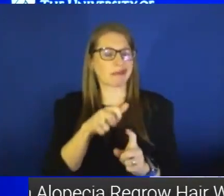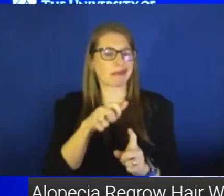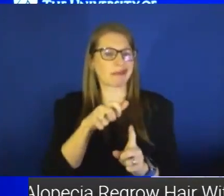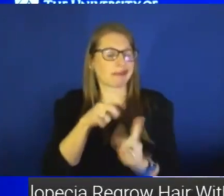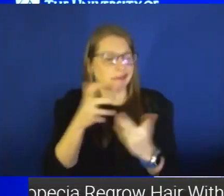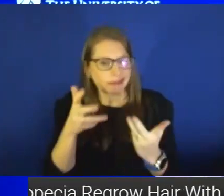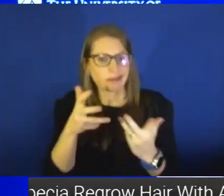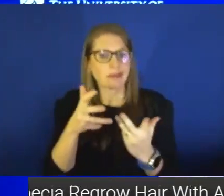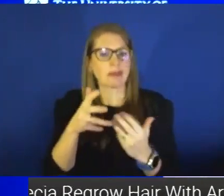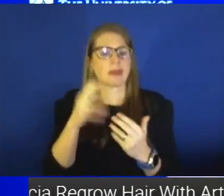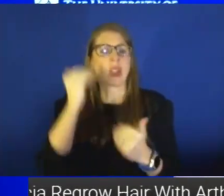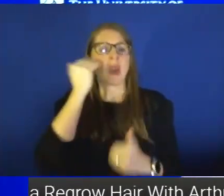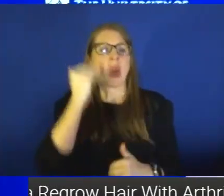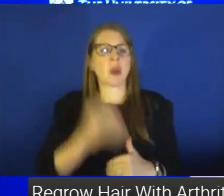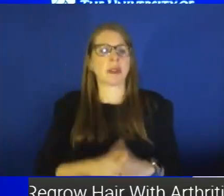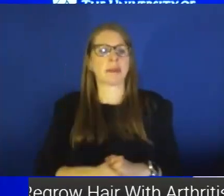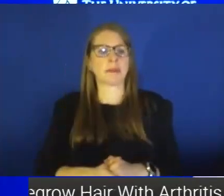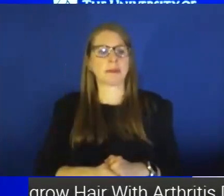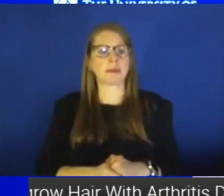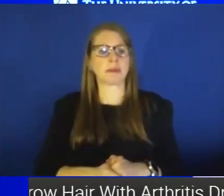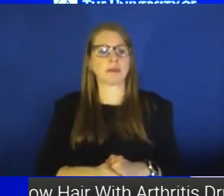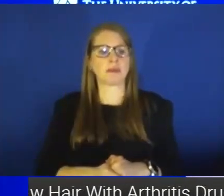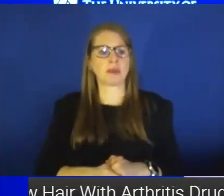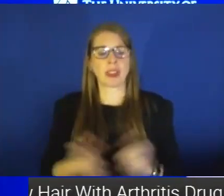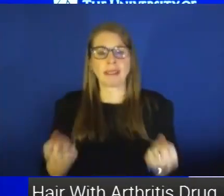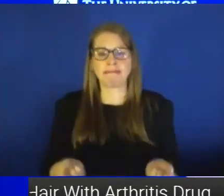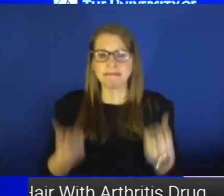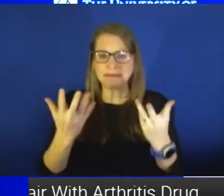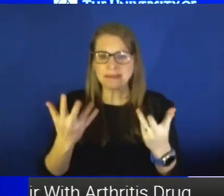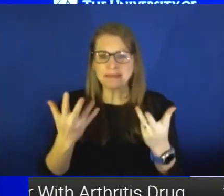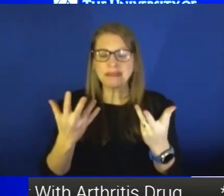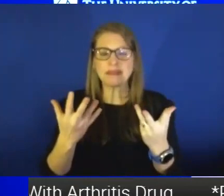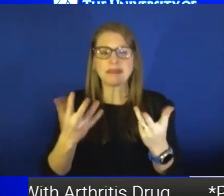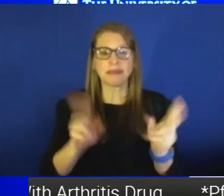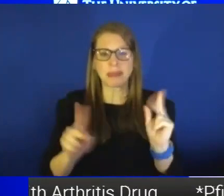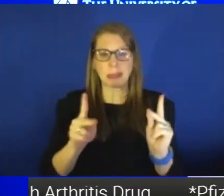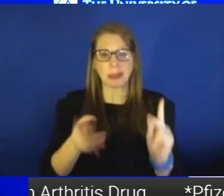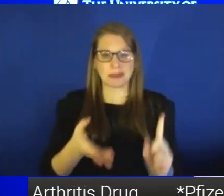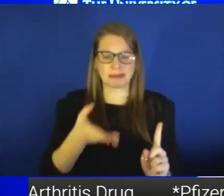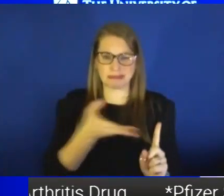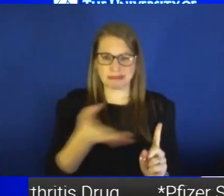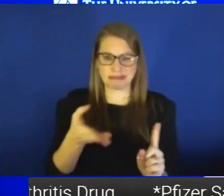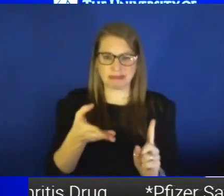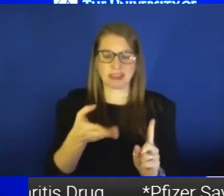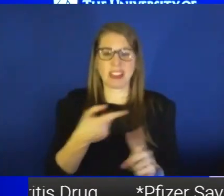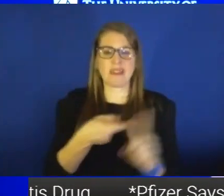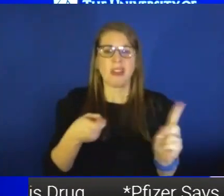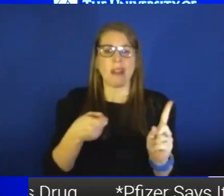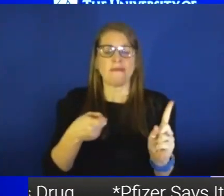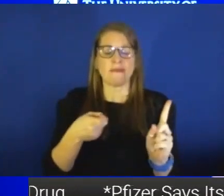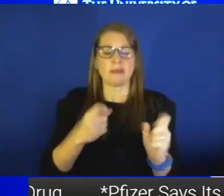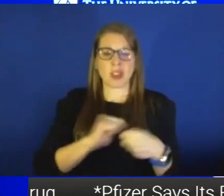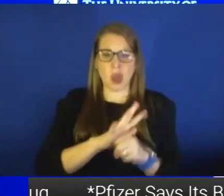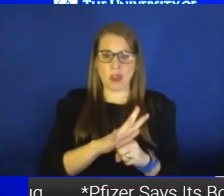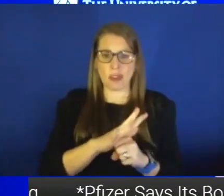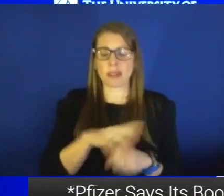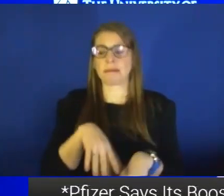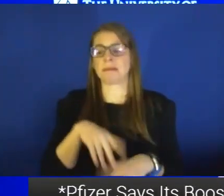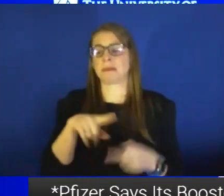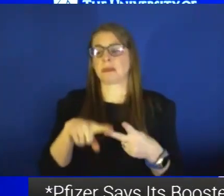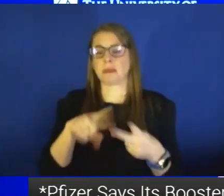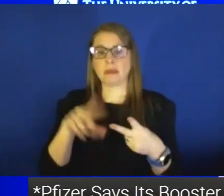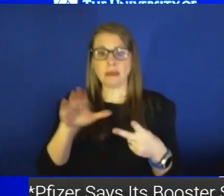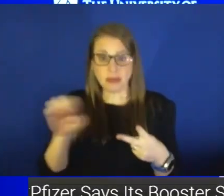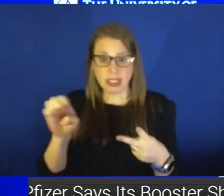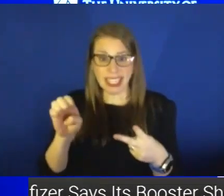capacity issues we're having, really what kind of the impact of surge on cases and hospitalizations